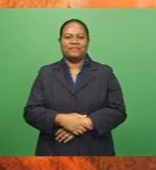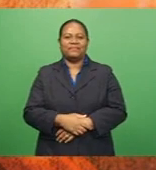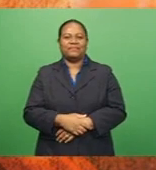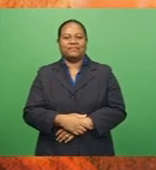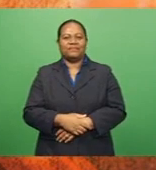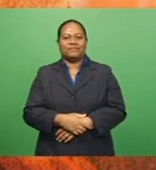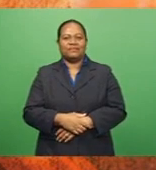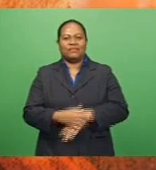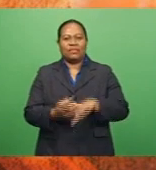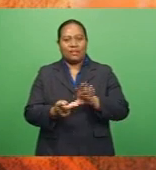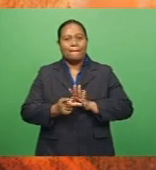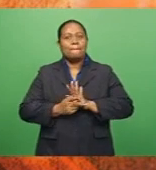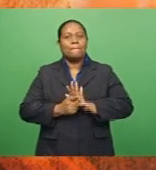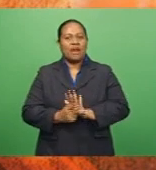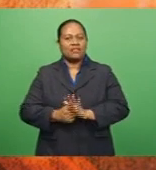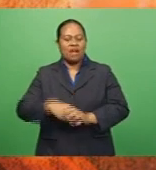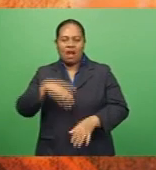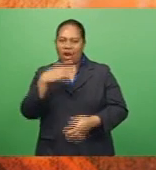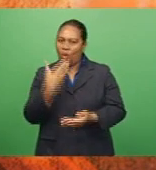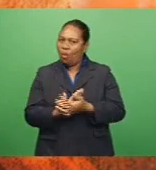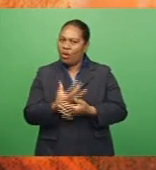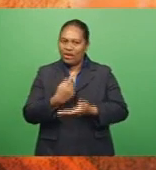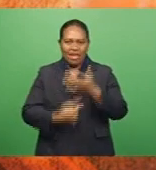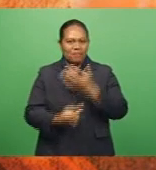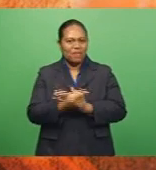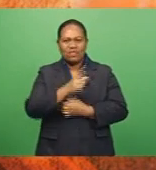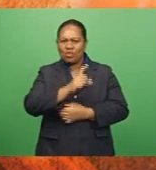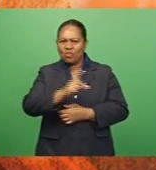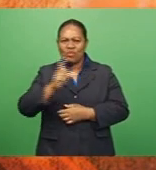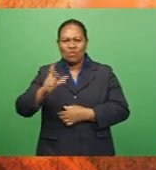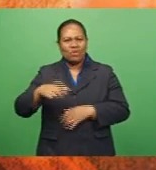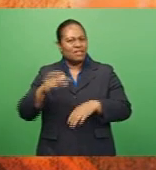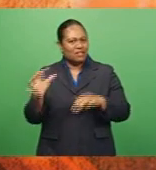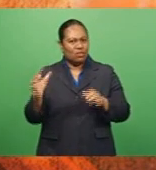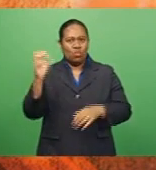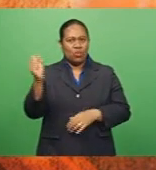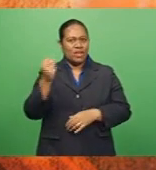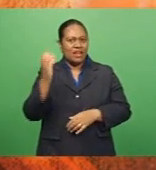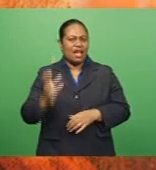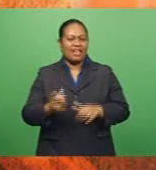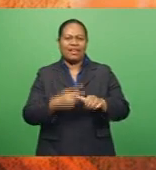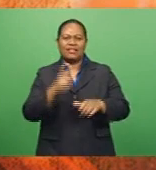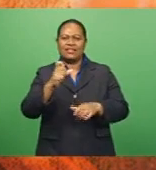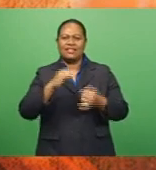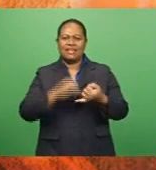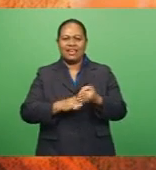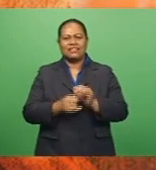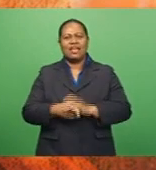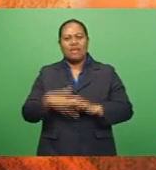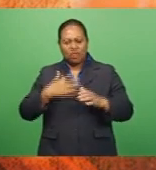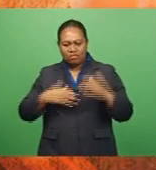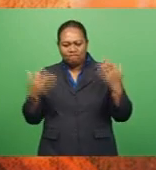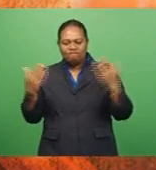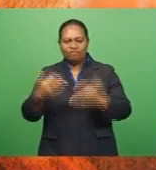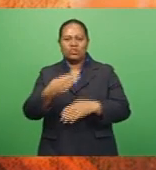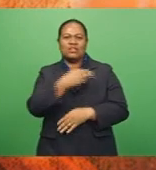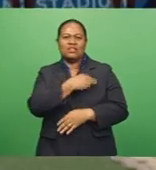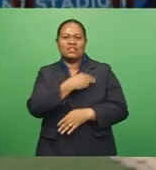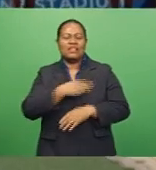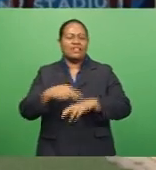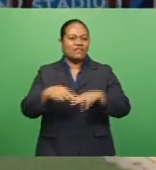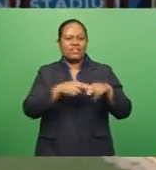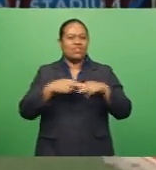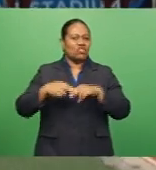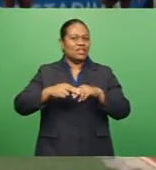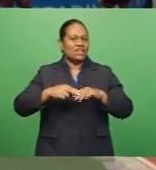The pressure is on for Coca-Cola Games defending girls champion Andy Dhakambao School heading into the Zone Meet and Fiji Finals.